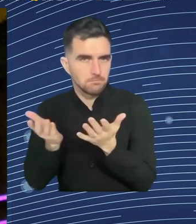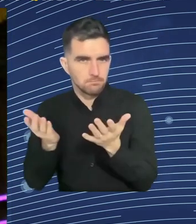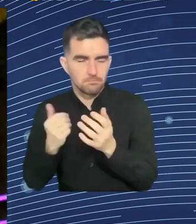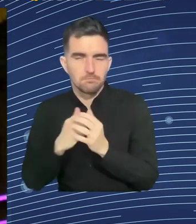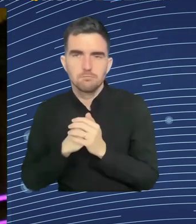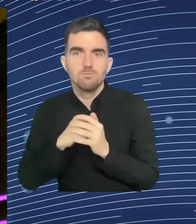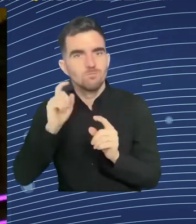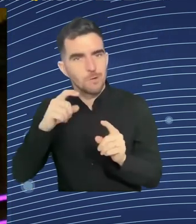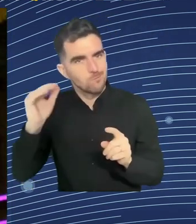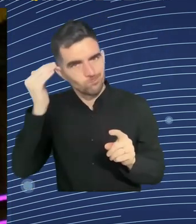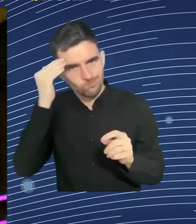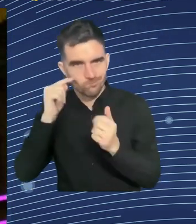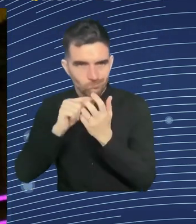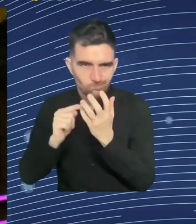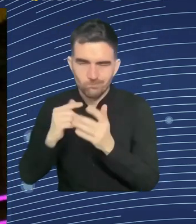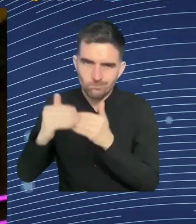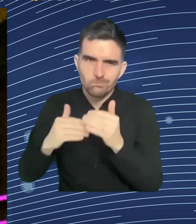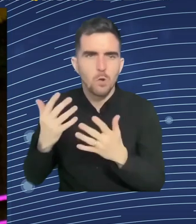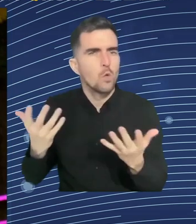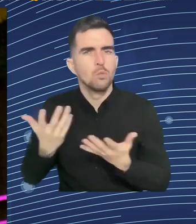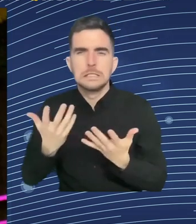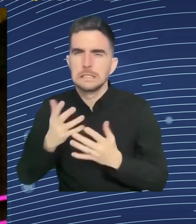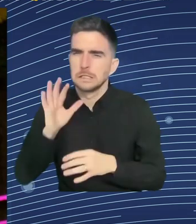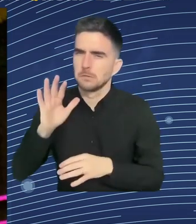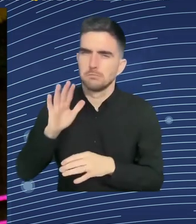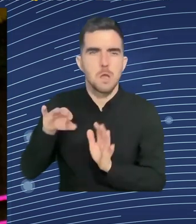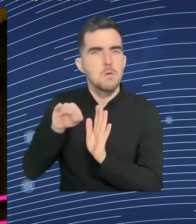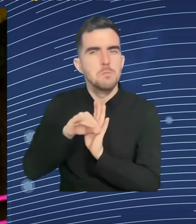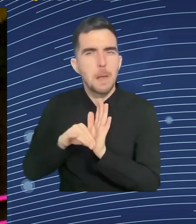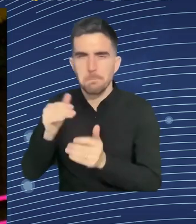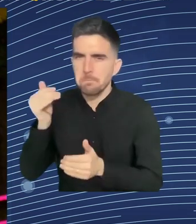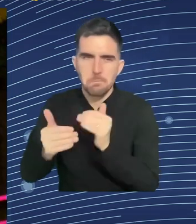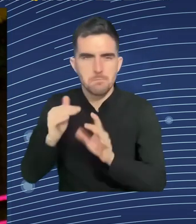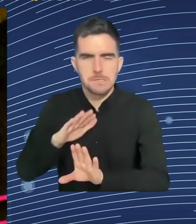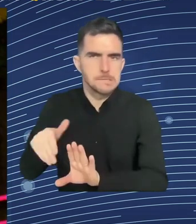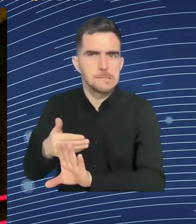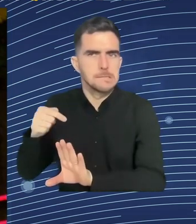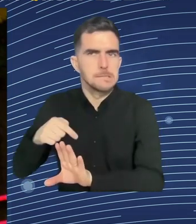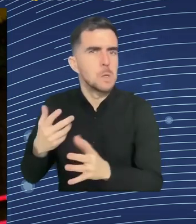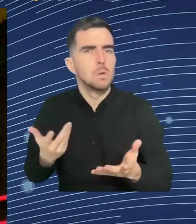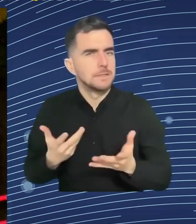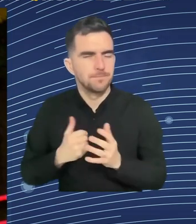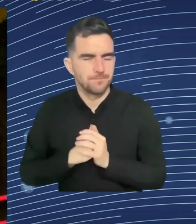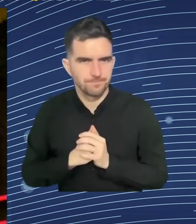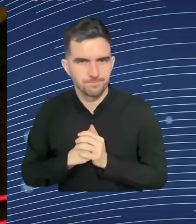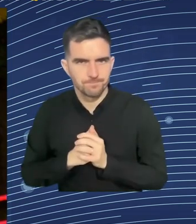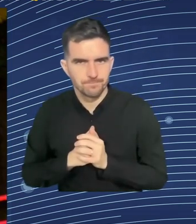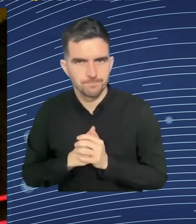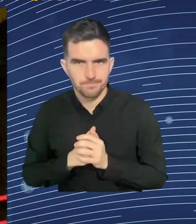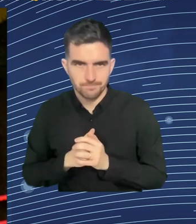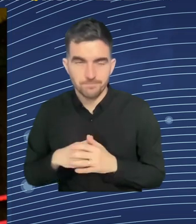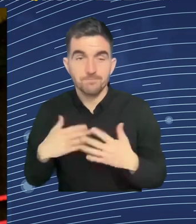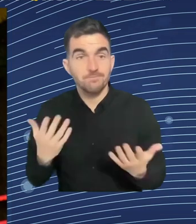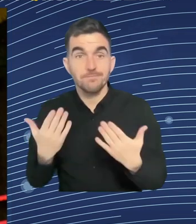having me here today. So first, to just clarify a what does Generation do? So Generation is the largest employment non-profit in the world